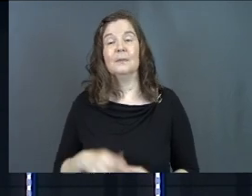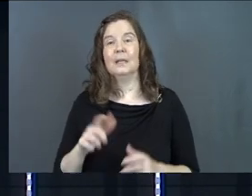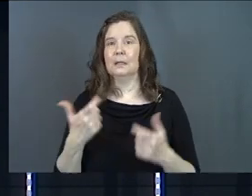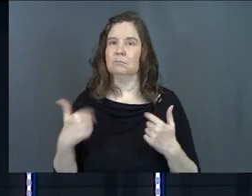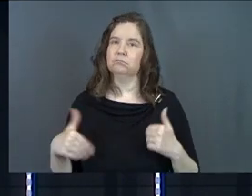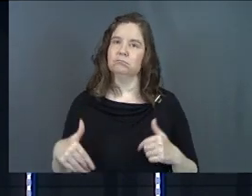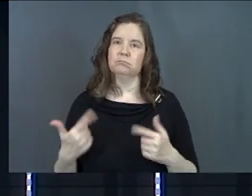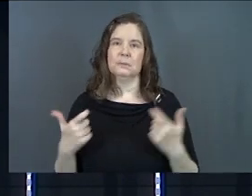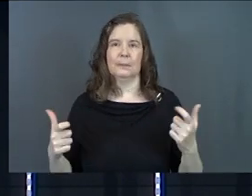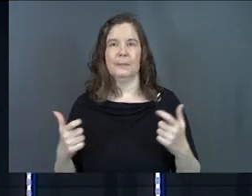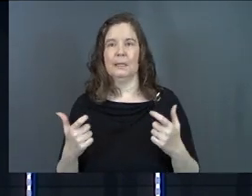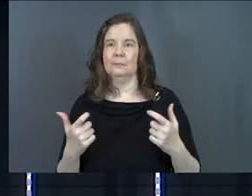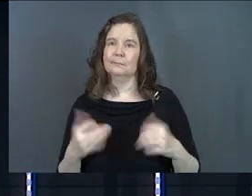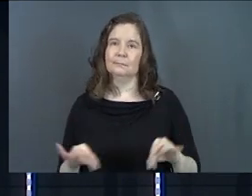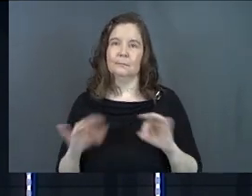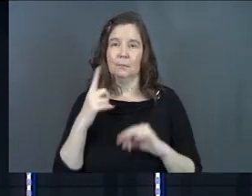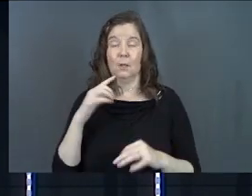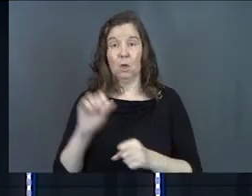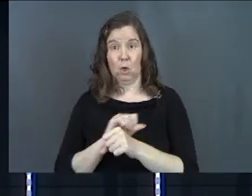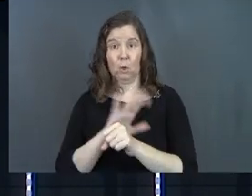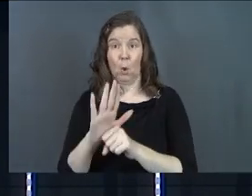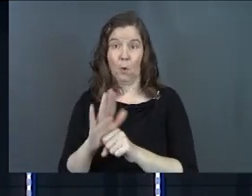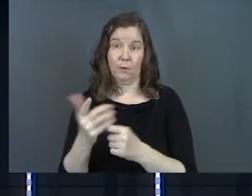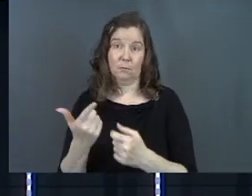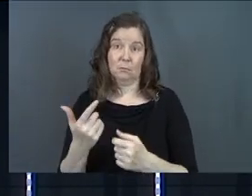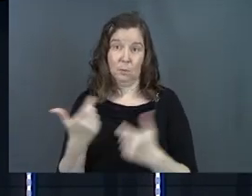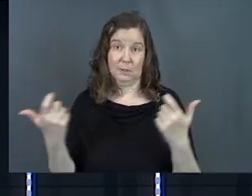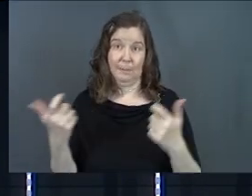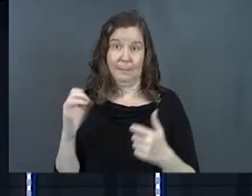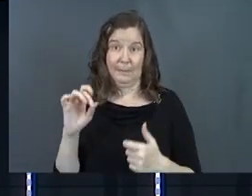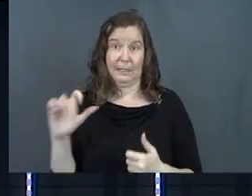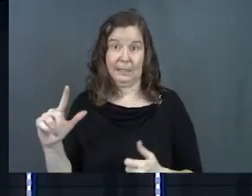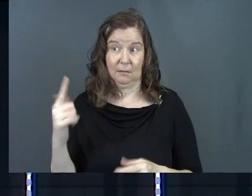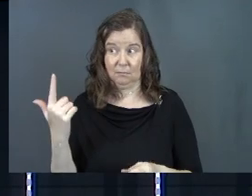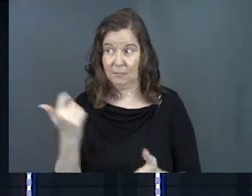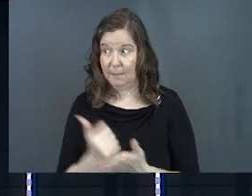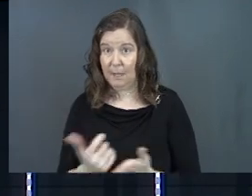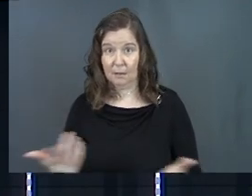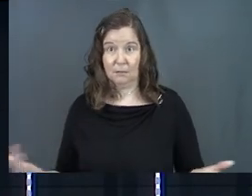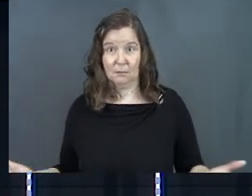It's a big deal for us. COVID was a big deal. Amen? COVID?